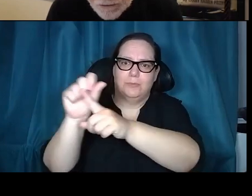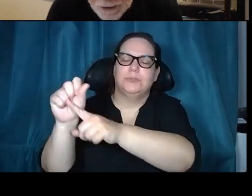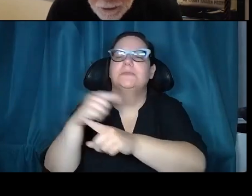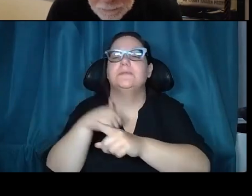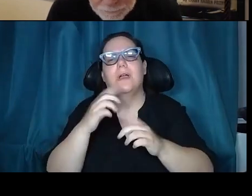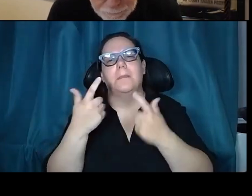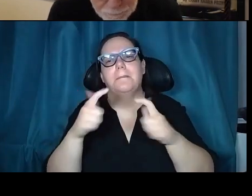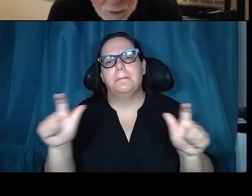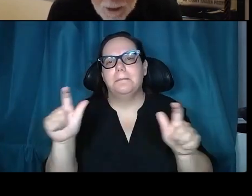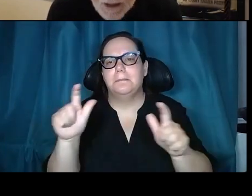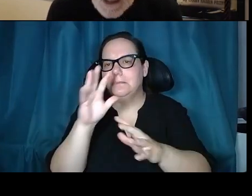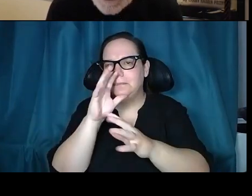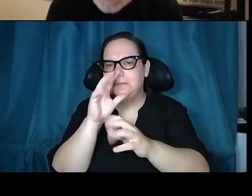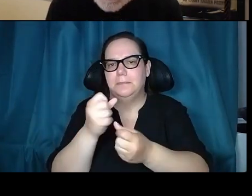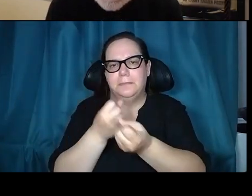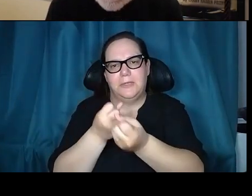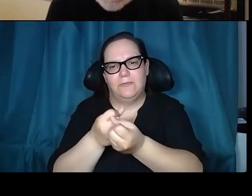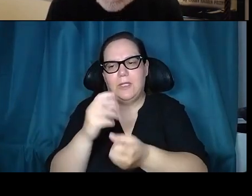purported to have said,